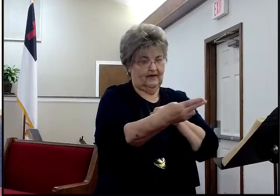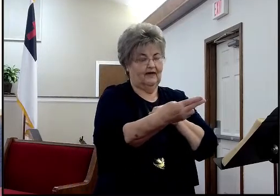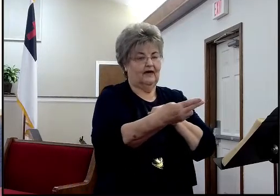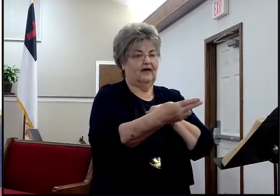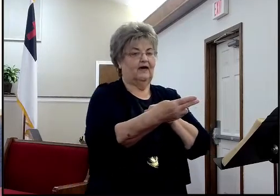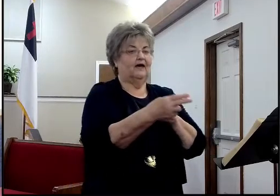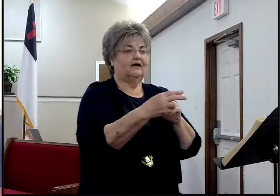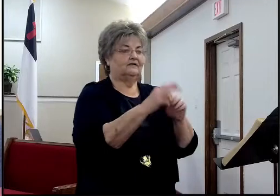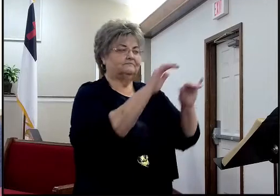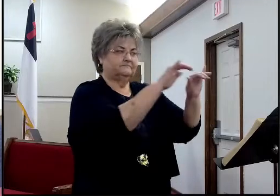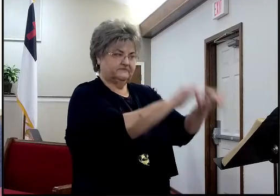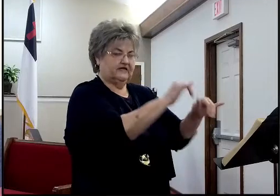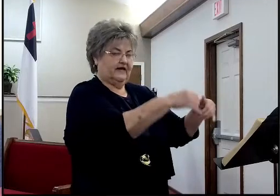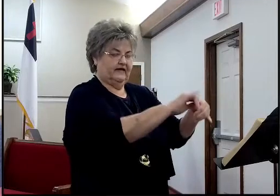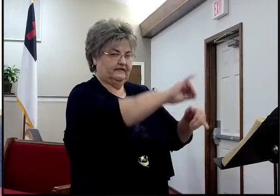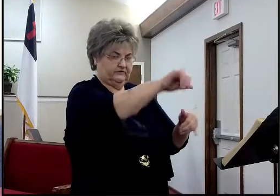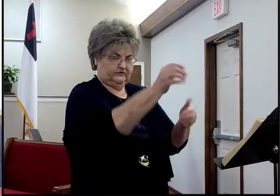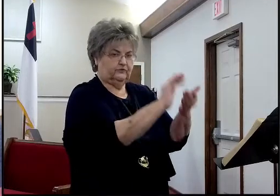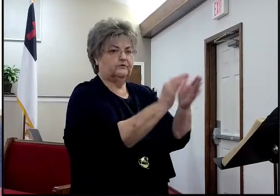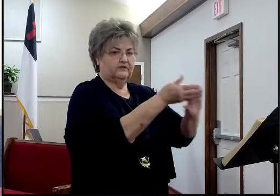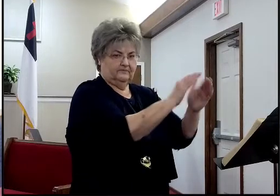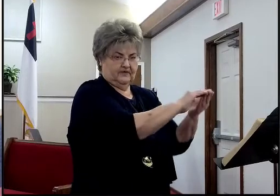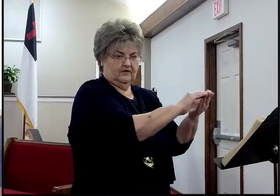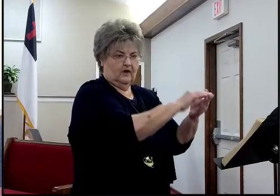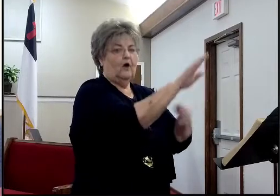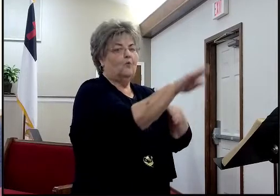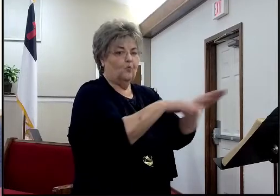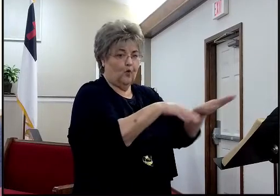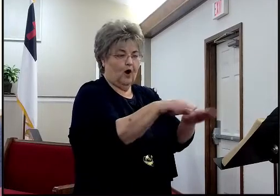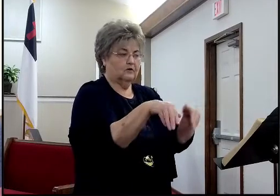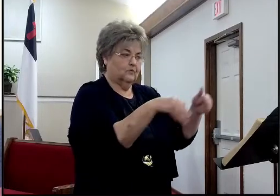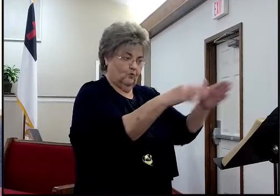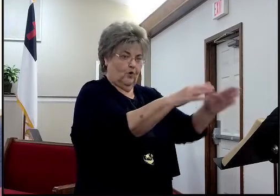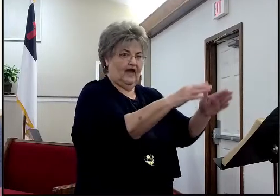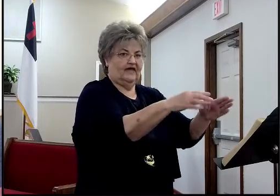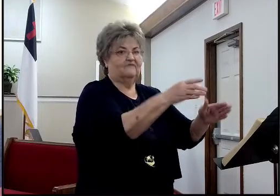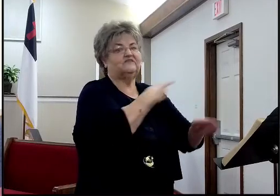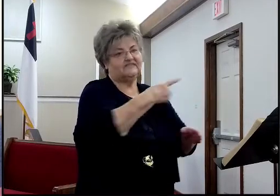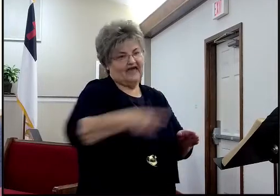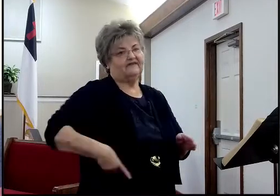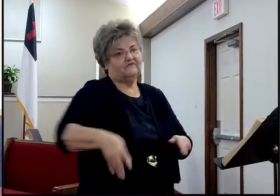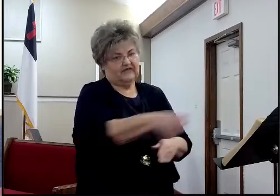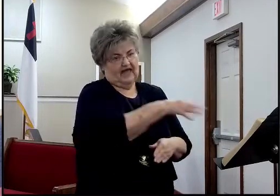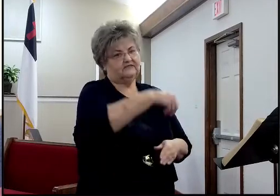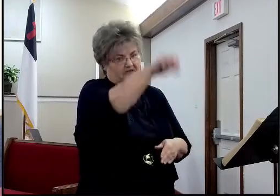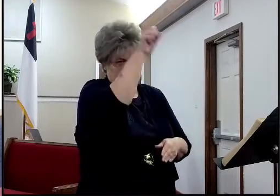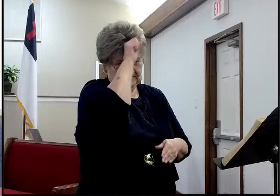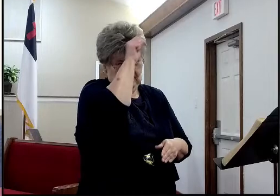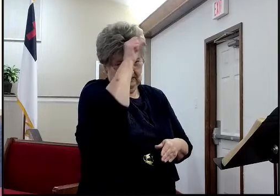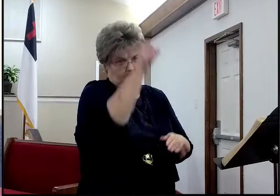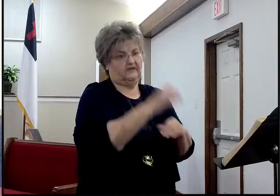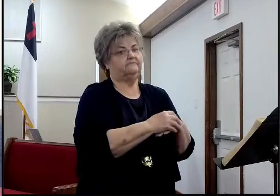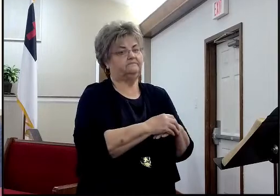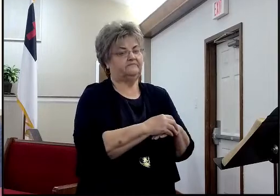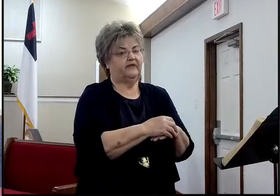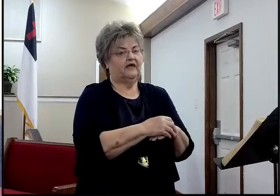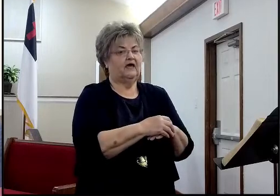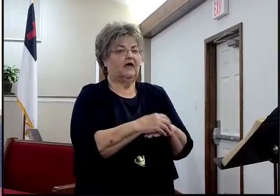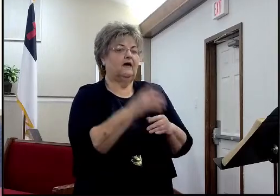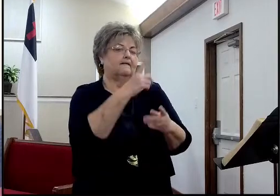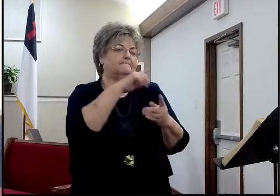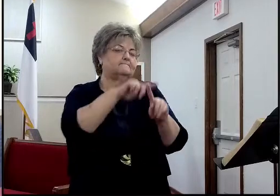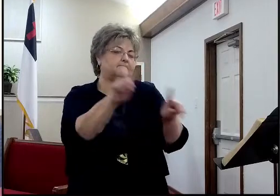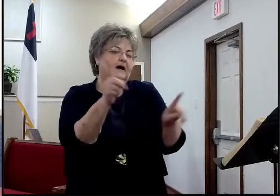years, for three years, they walked in the way of David, and Solomon, what you'll find here, that when there was this golden calf,